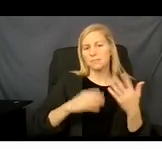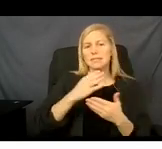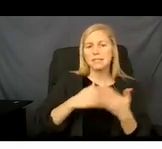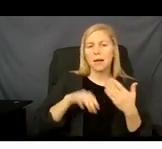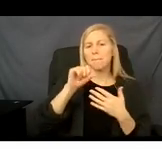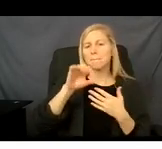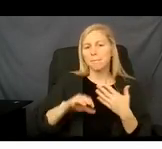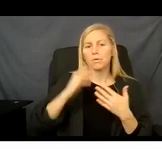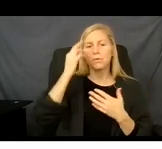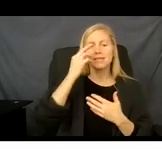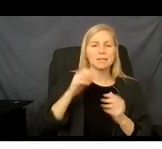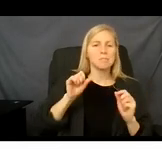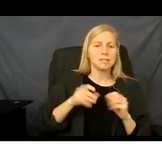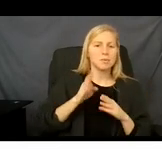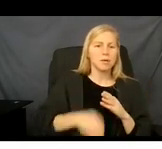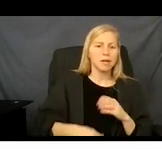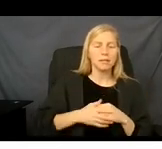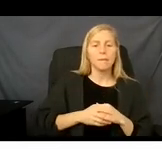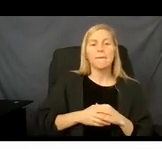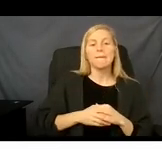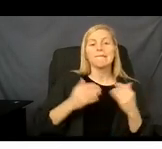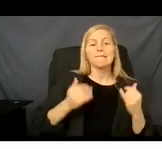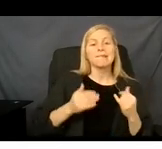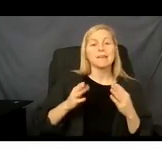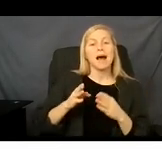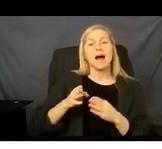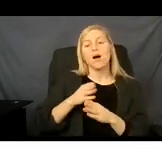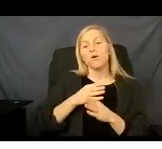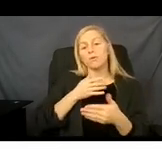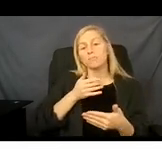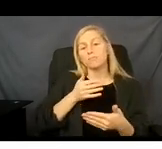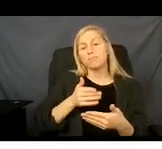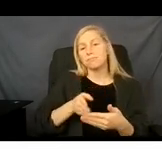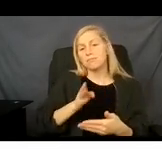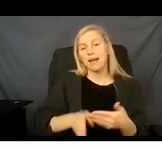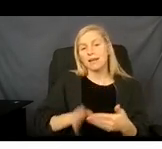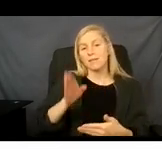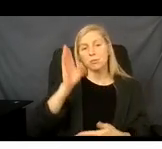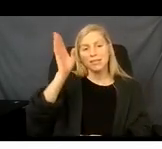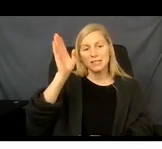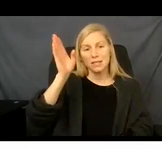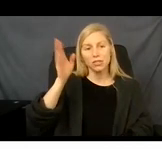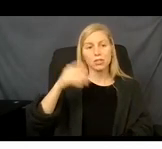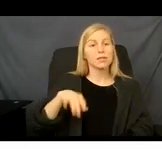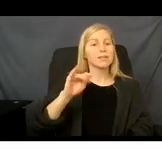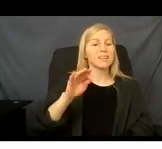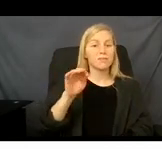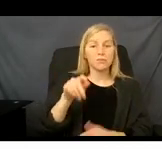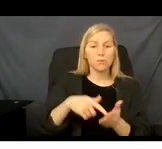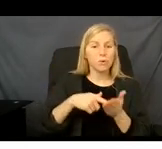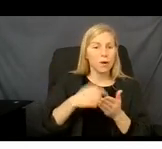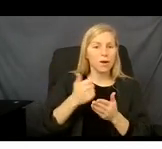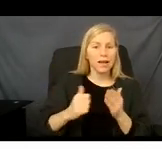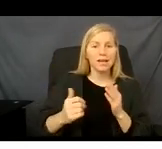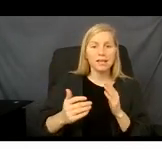And so, we come to the end of this presentation. If you need any assistance with your